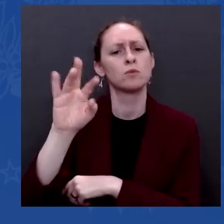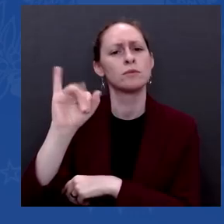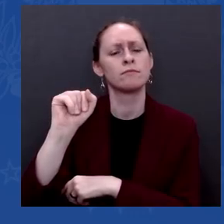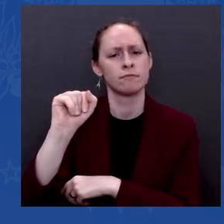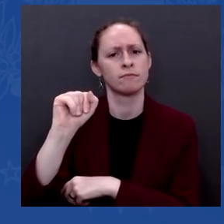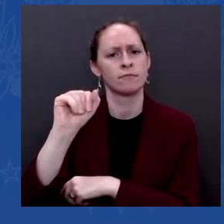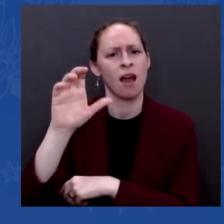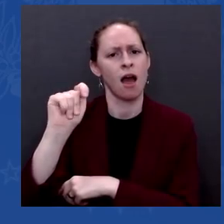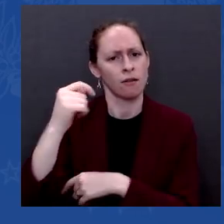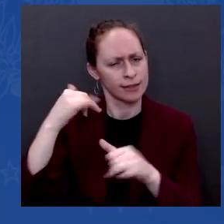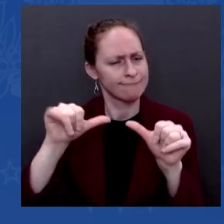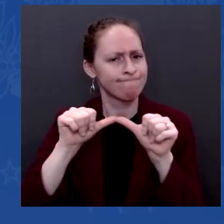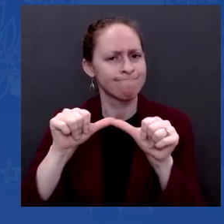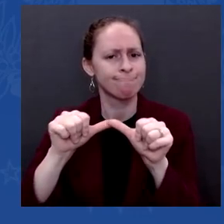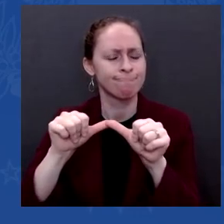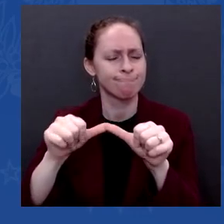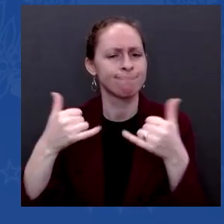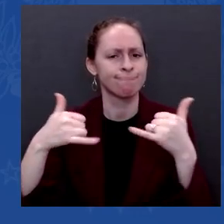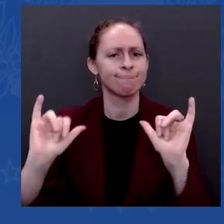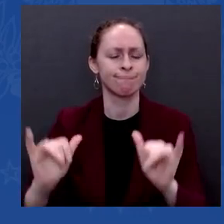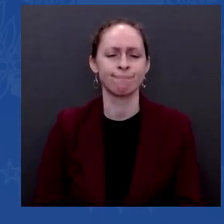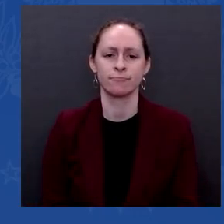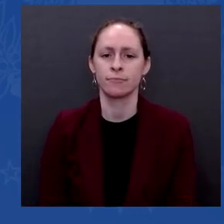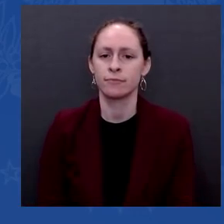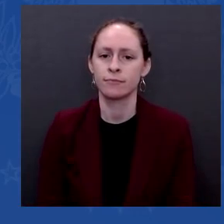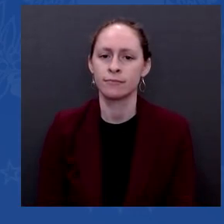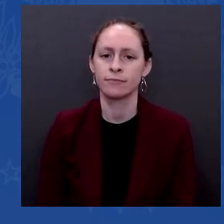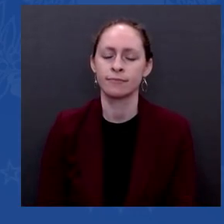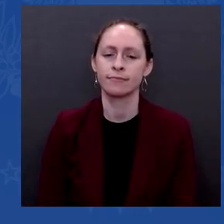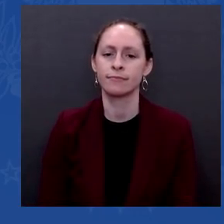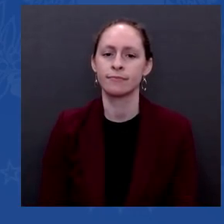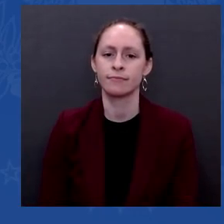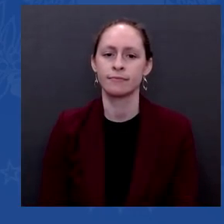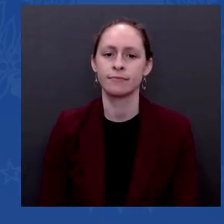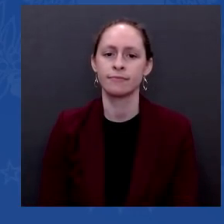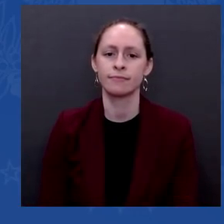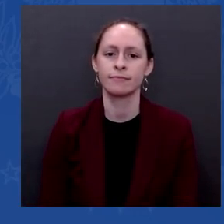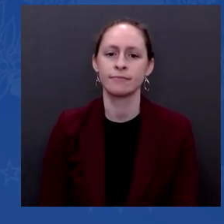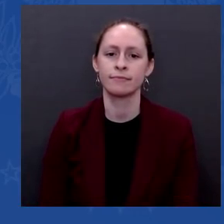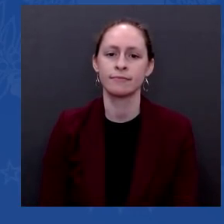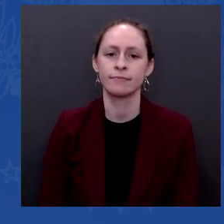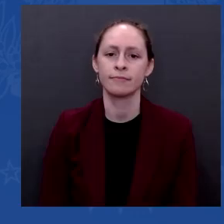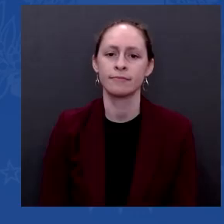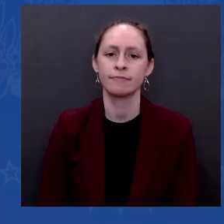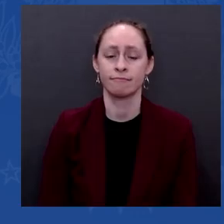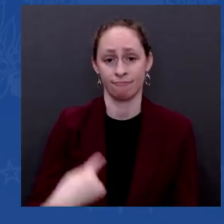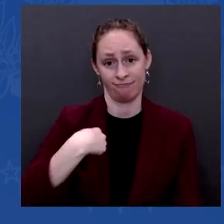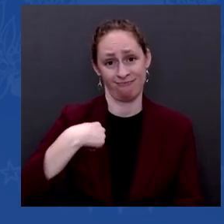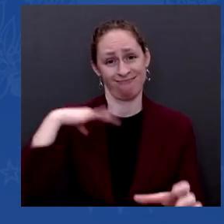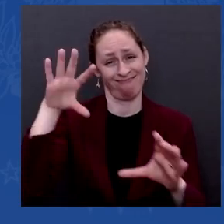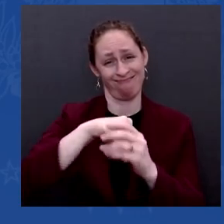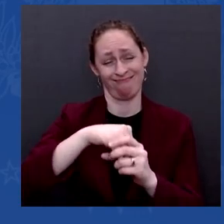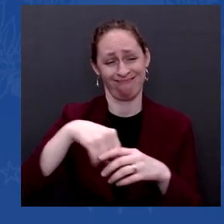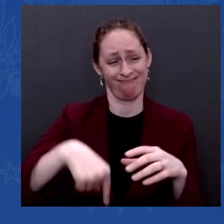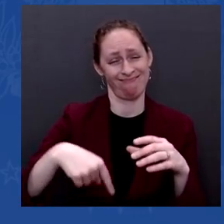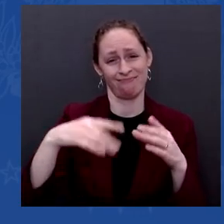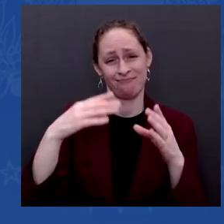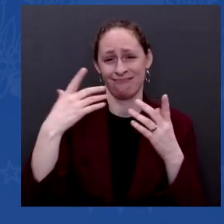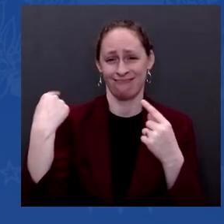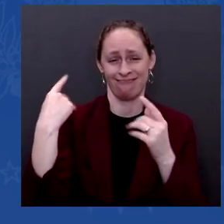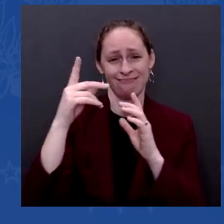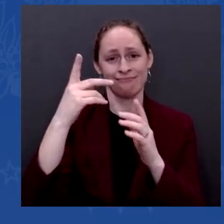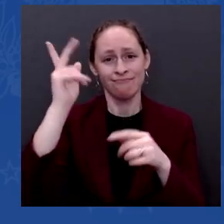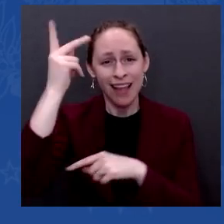policy. And I don't know many things that have been done in one fell swoop.